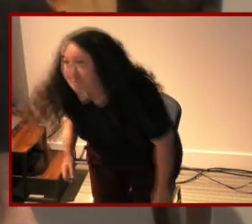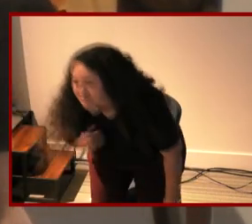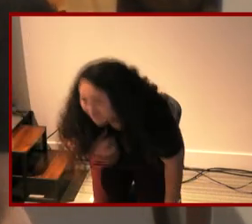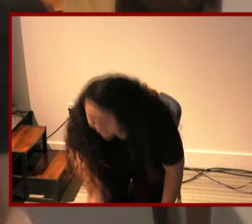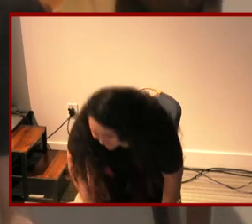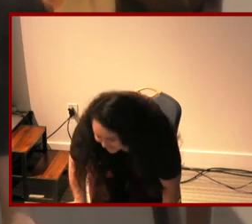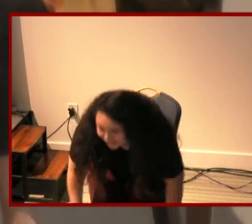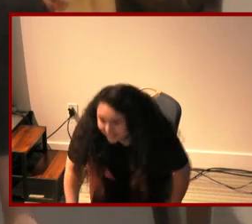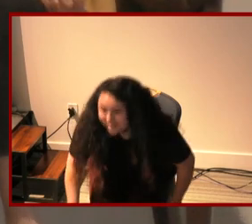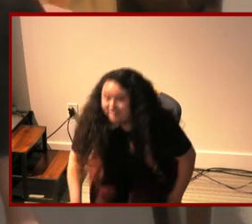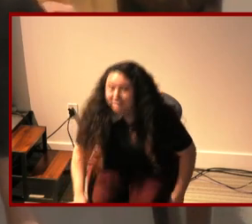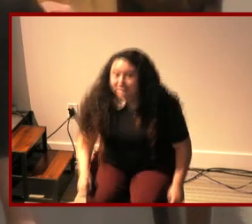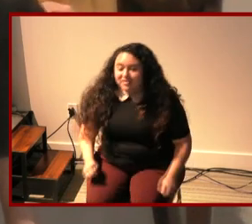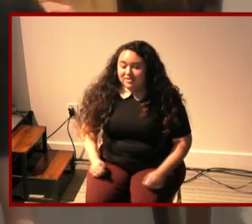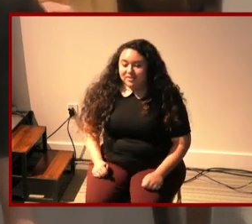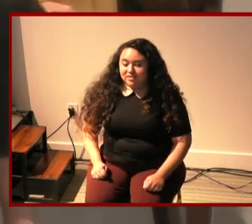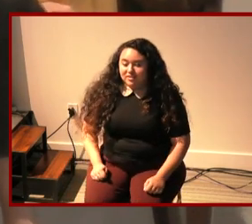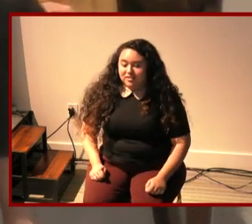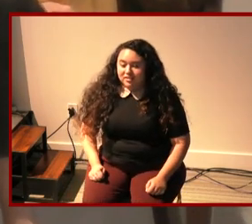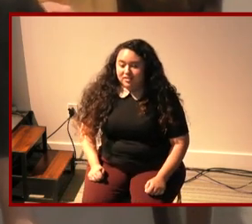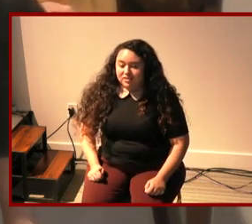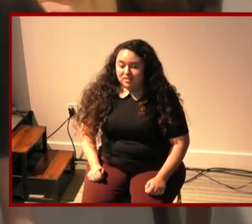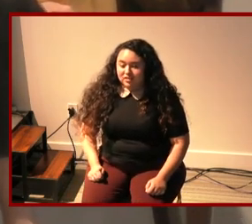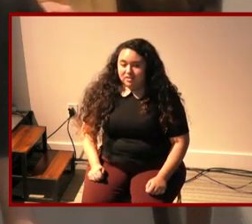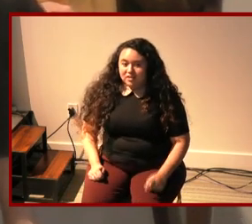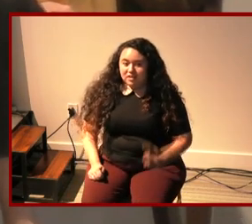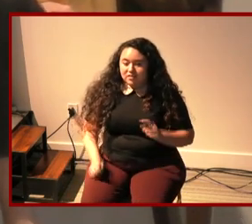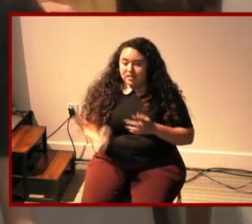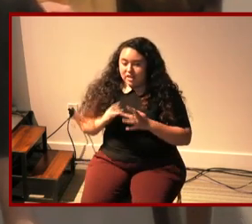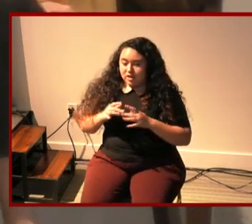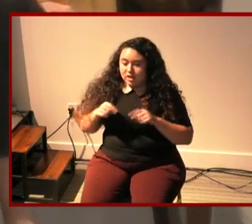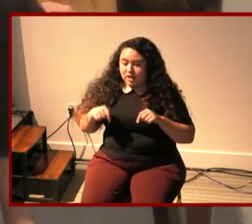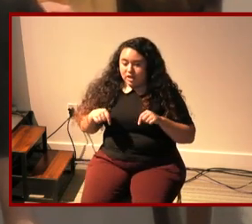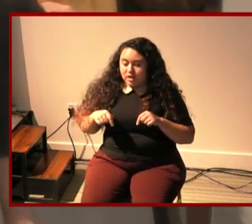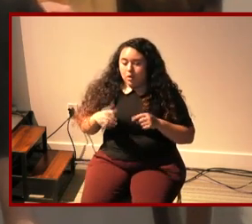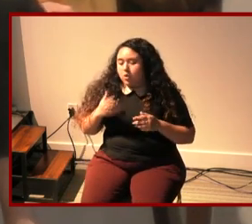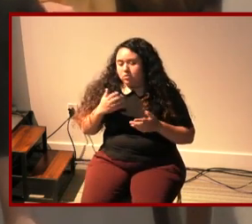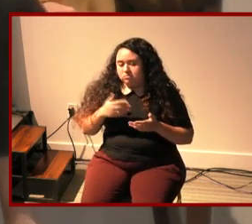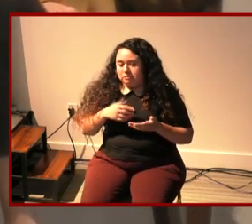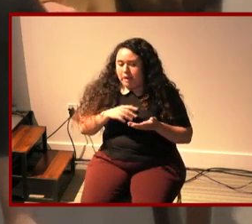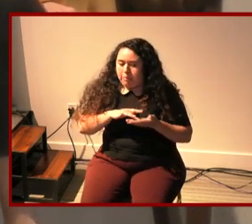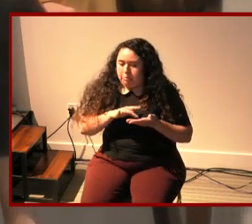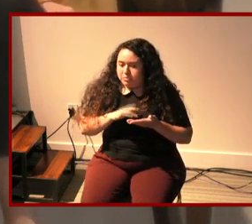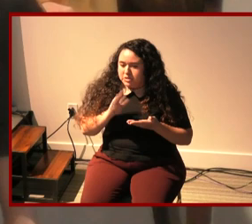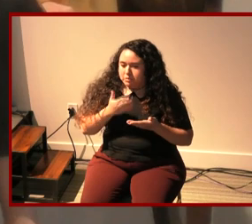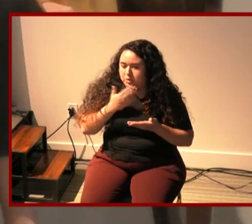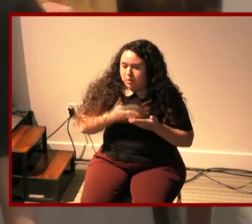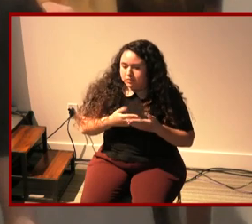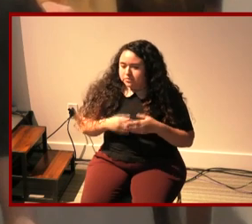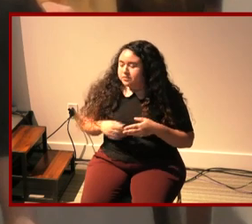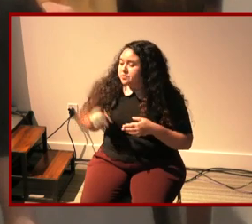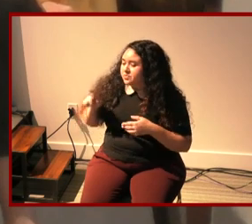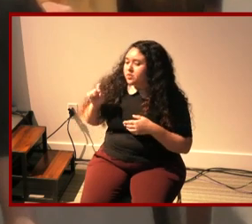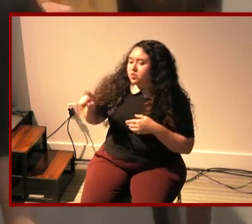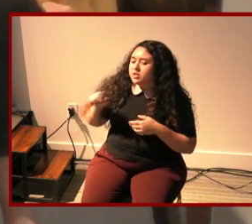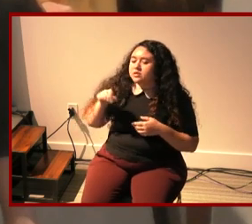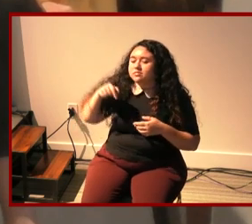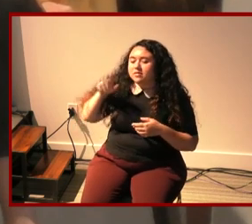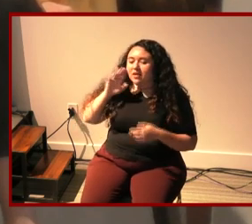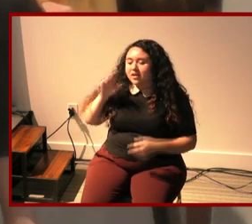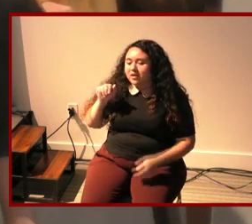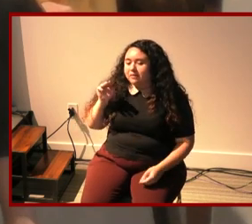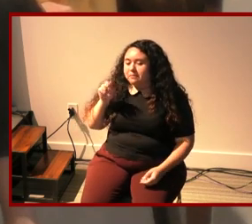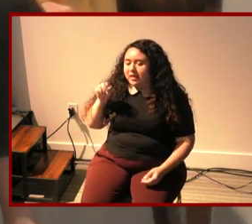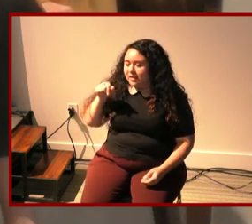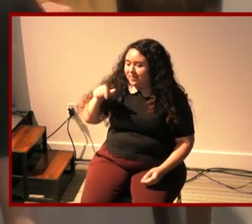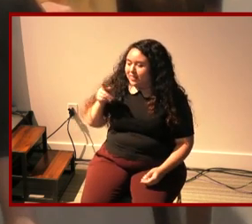room um the first question says hi amanda this is lauren i really enjoyed enjoyed your book talk my questions